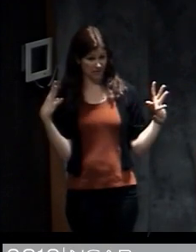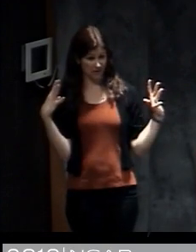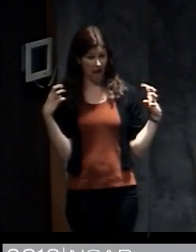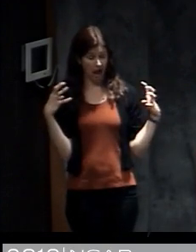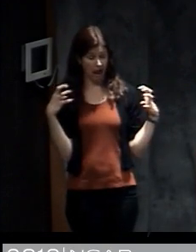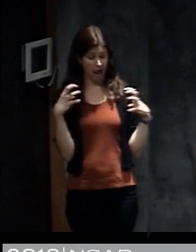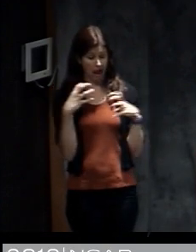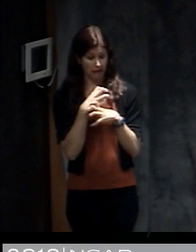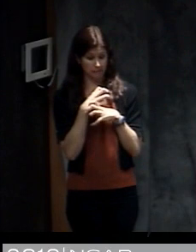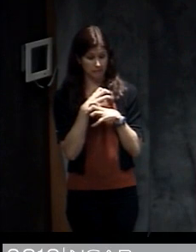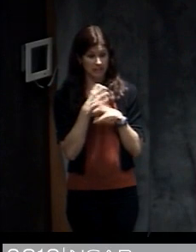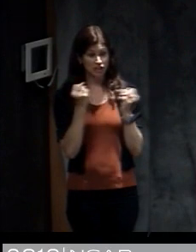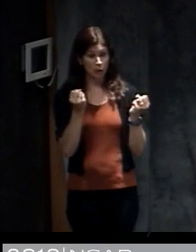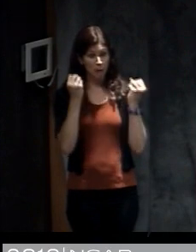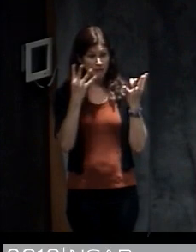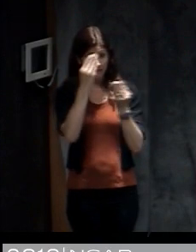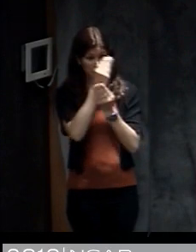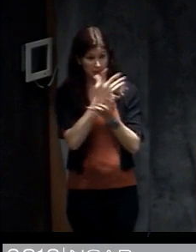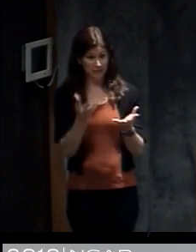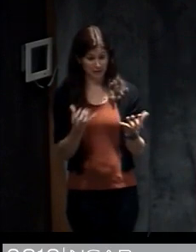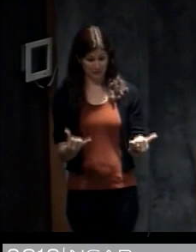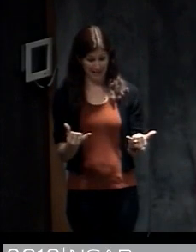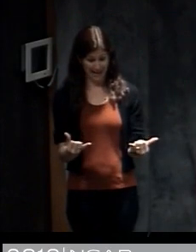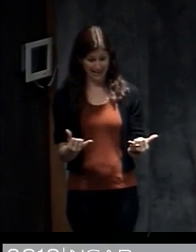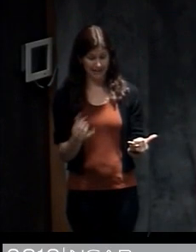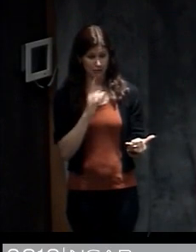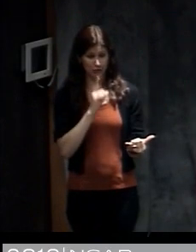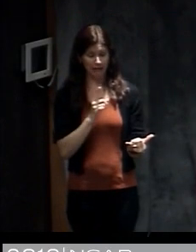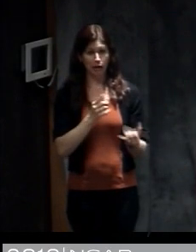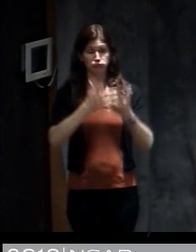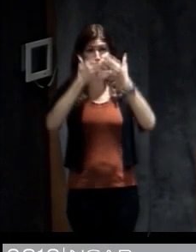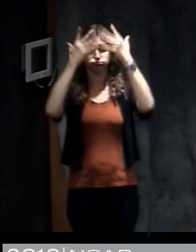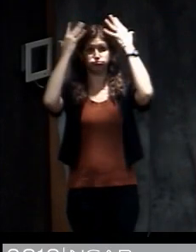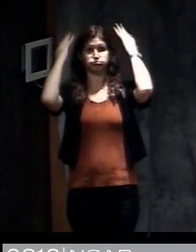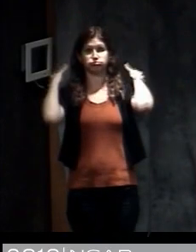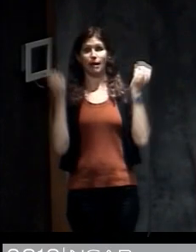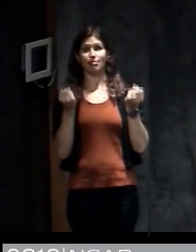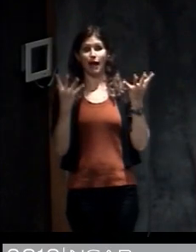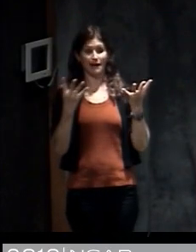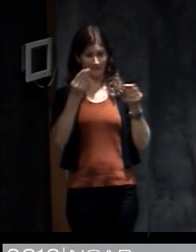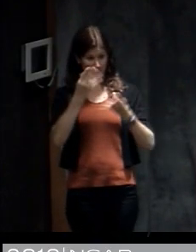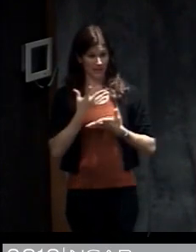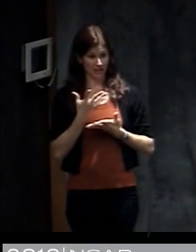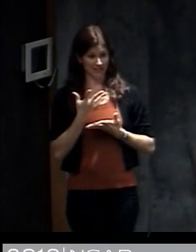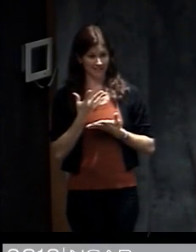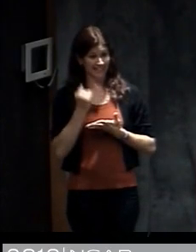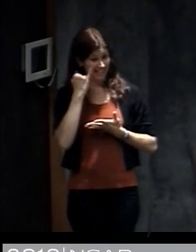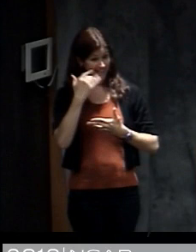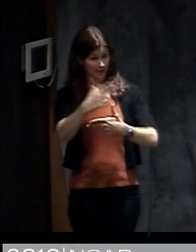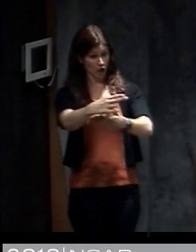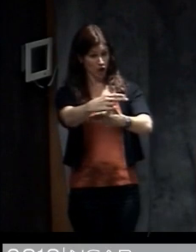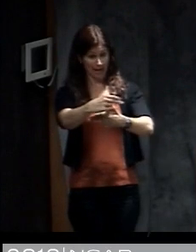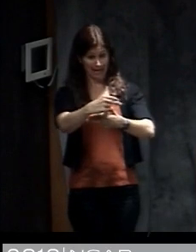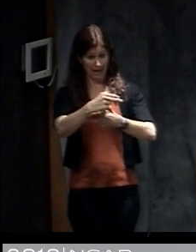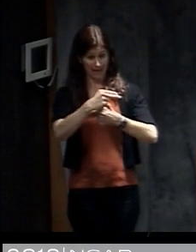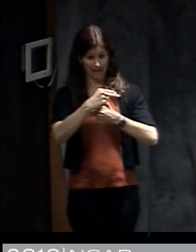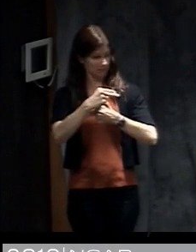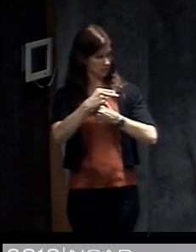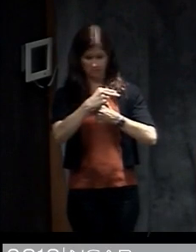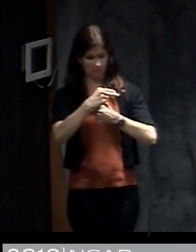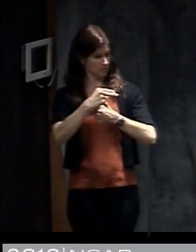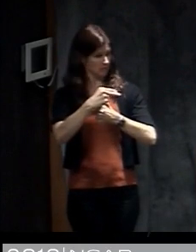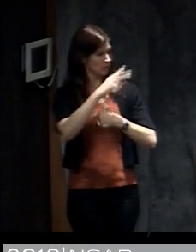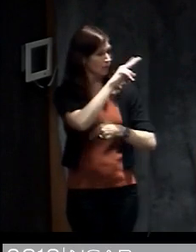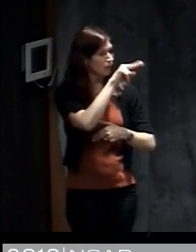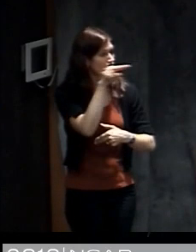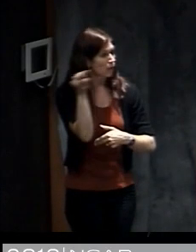all the information I talked about that's available today, where really we're inundated with information. If you have a hurricane approaching and you want to go see, seek information, you can find